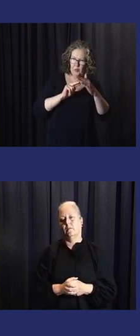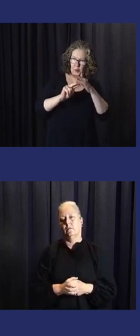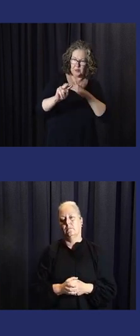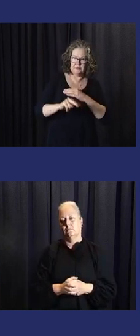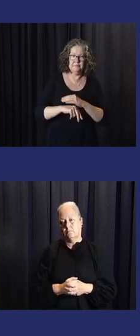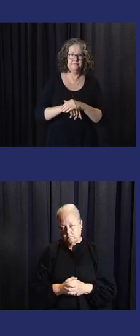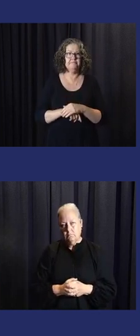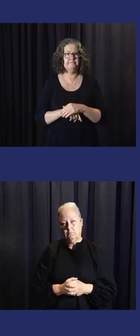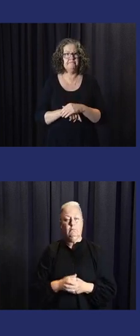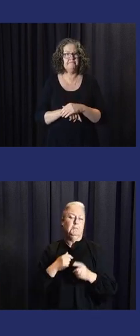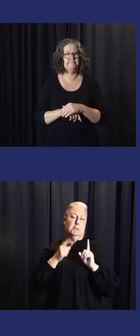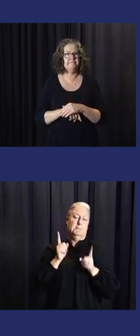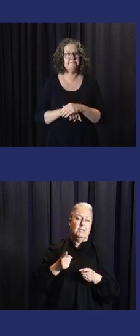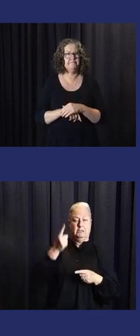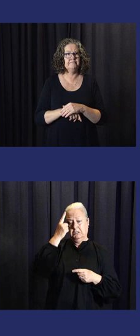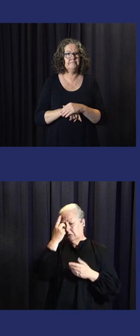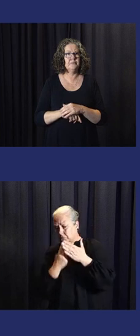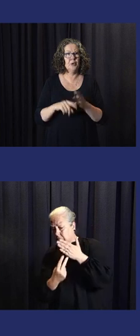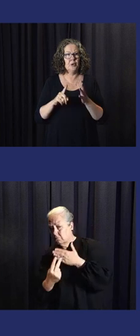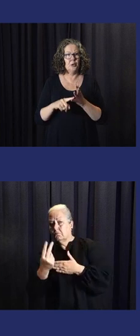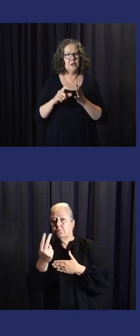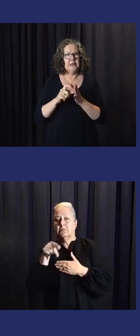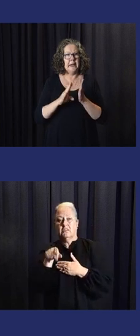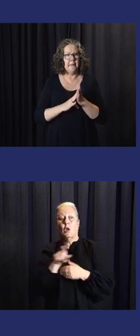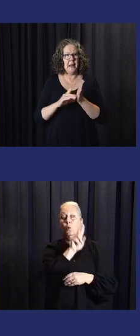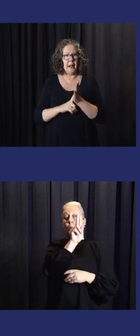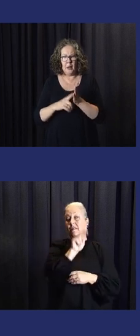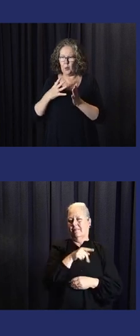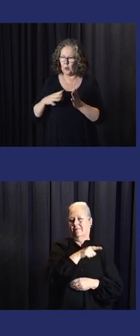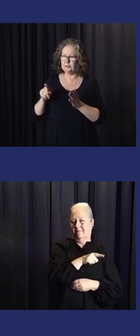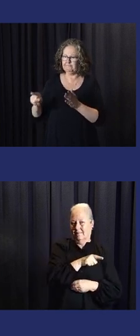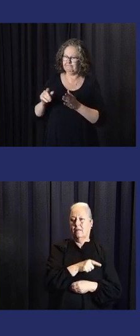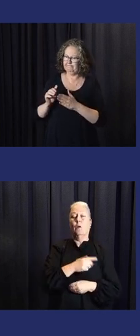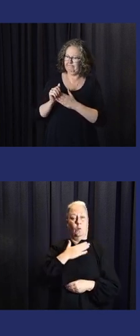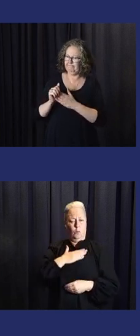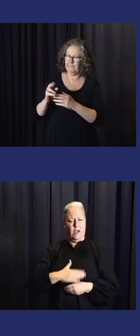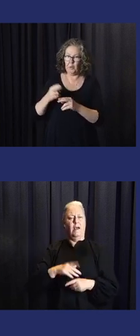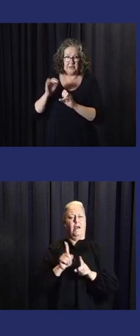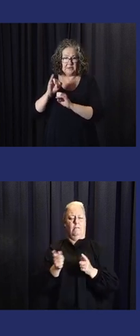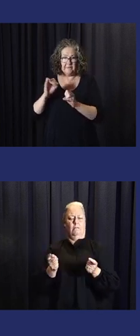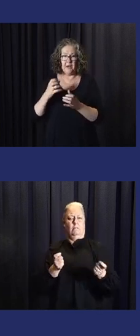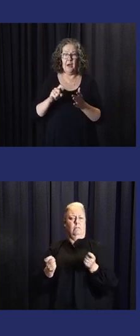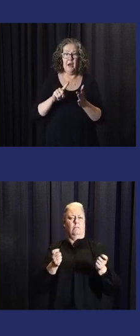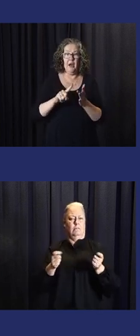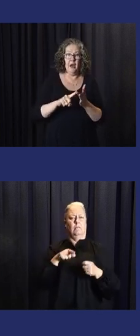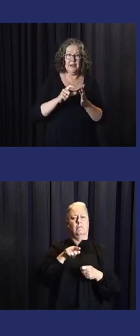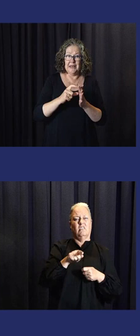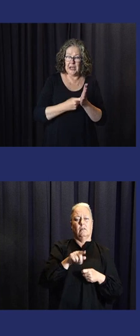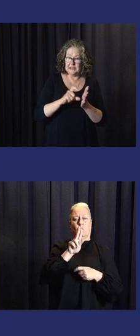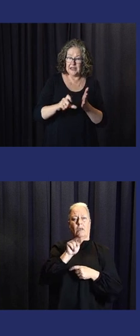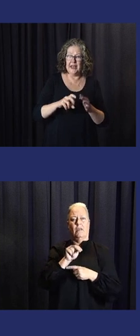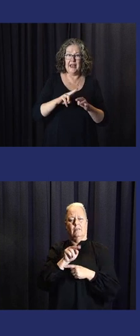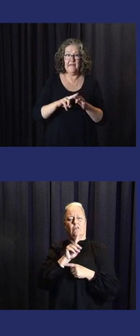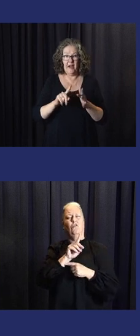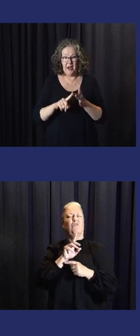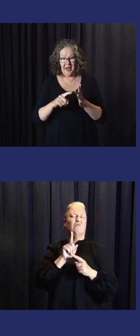corner, the WMO will probably lead the observation and forecasting one. The UNDRR indicated that they would like to lead the